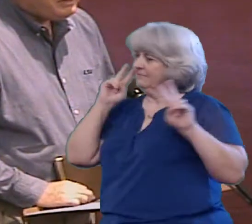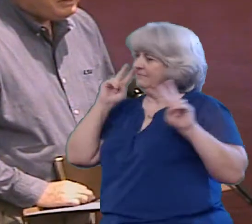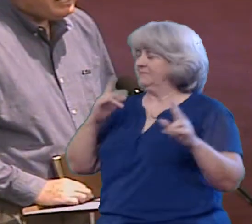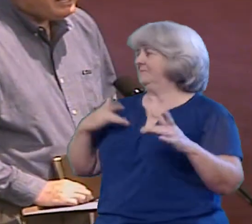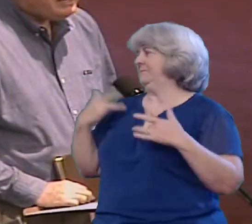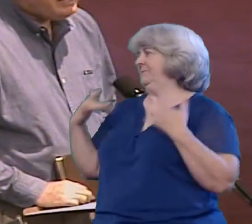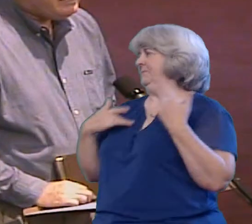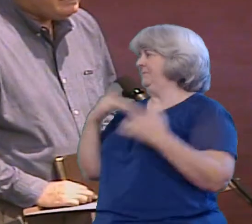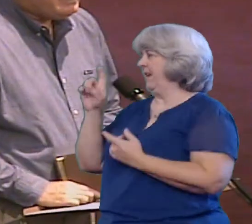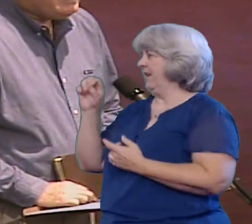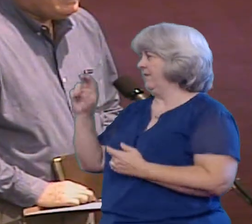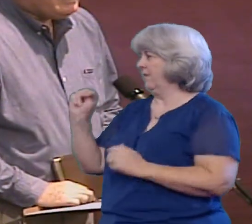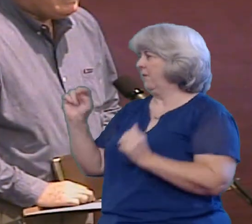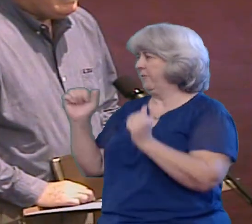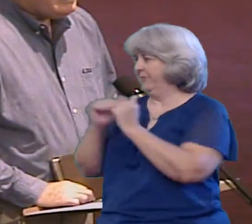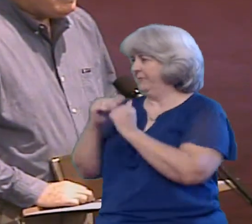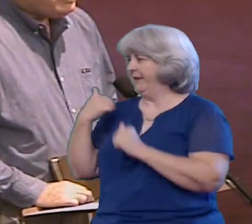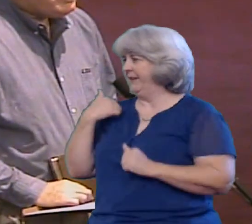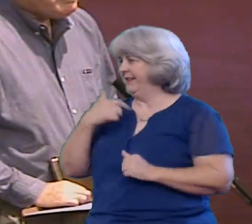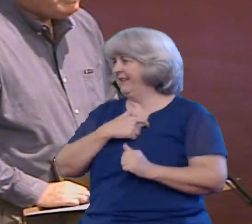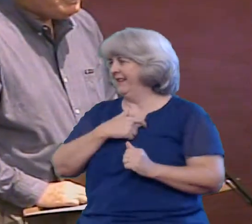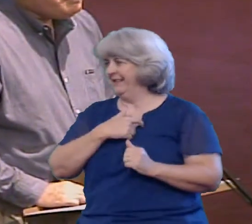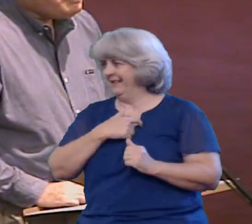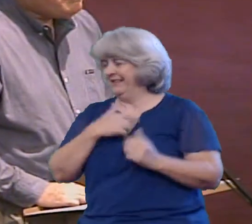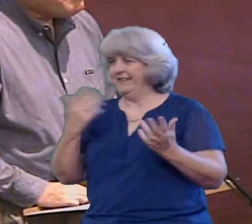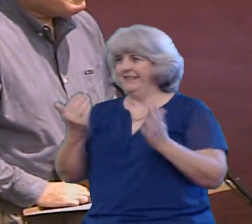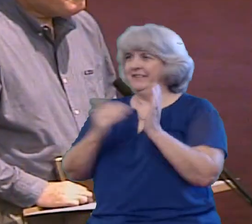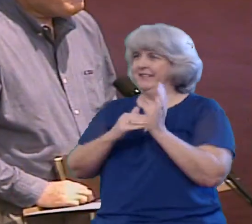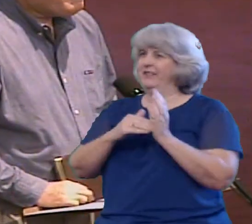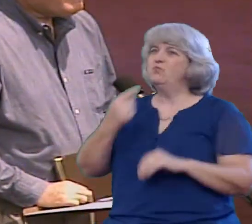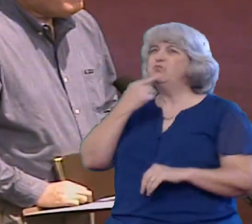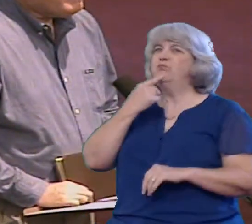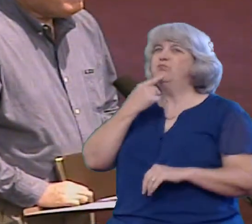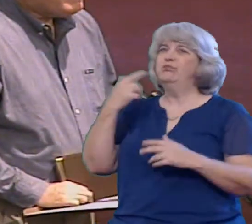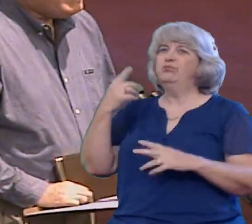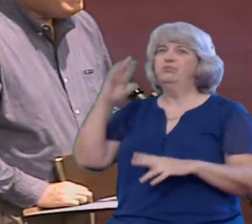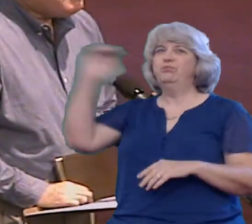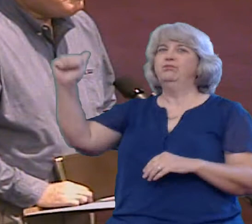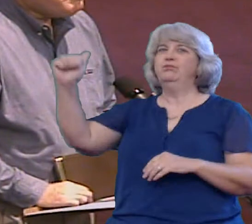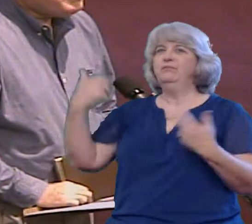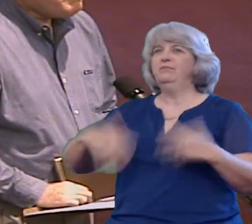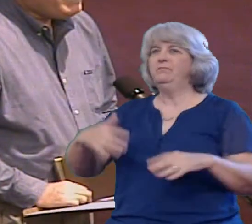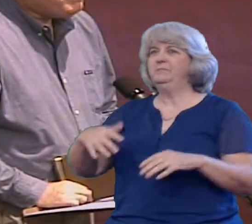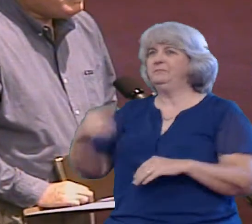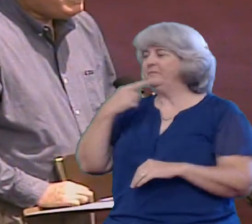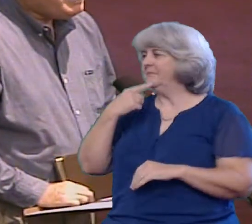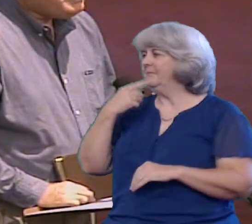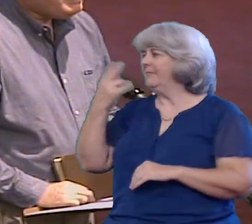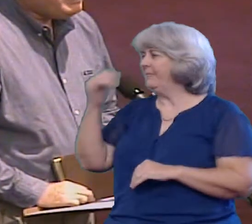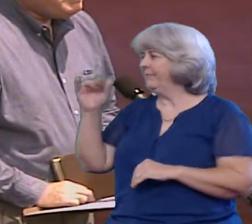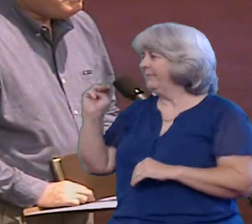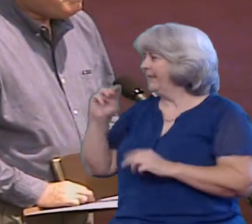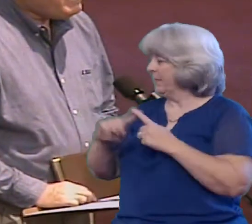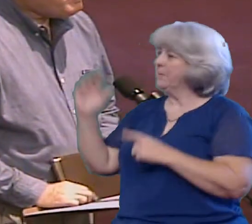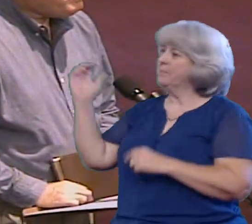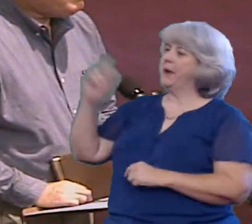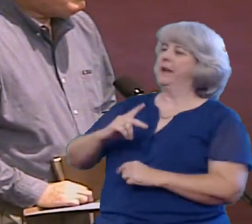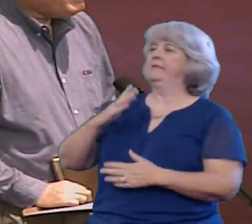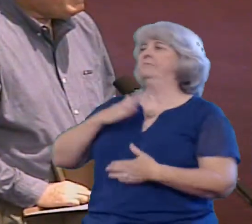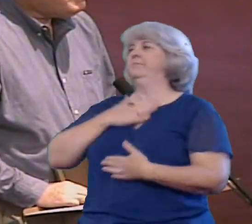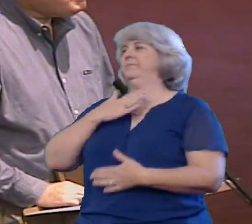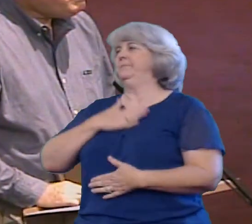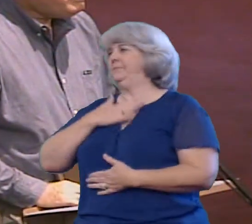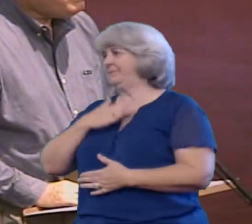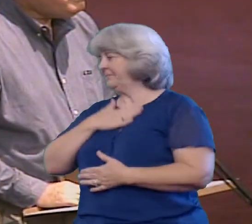with us again. And, of course, we miss him. And I'm glad he makes it back on occasion that he's back with us